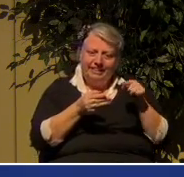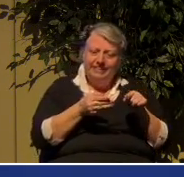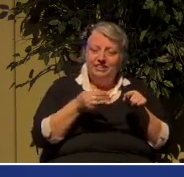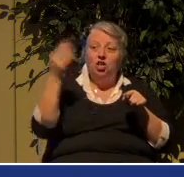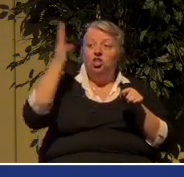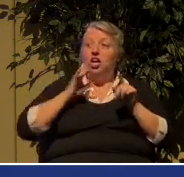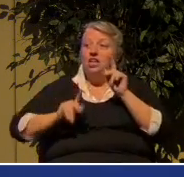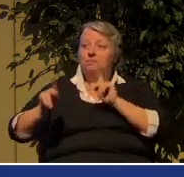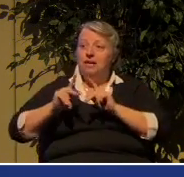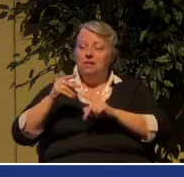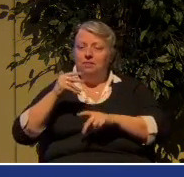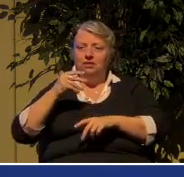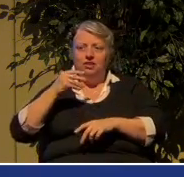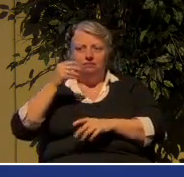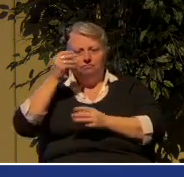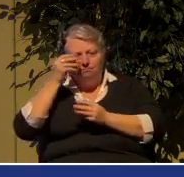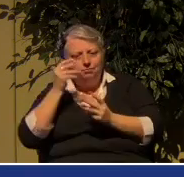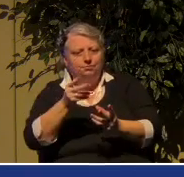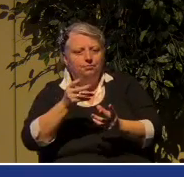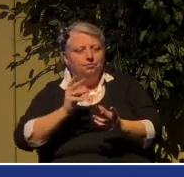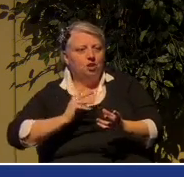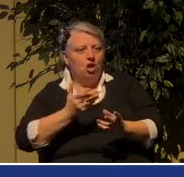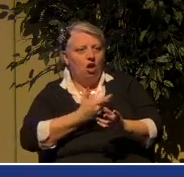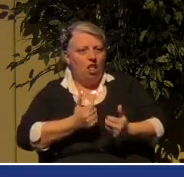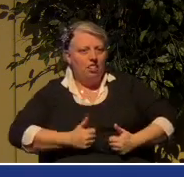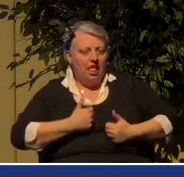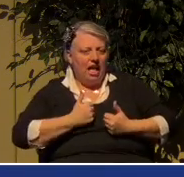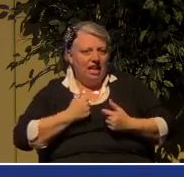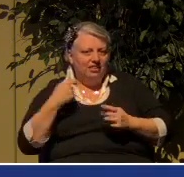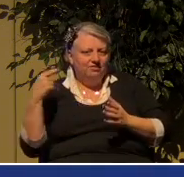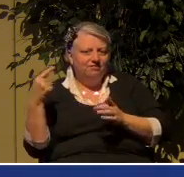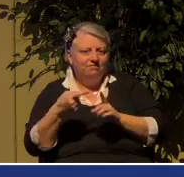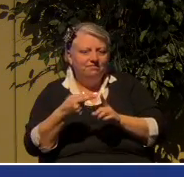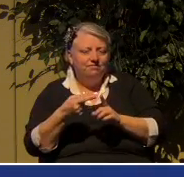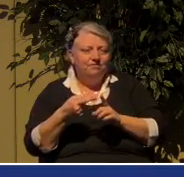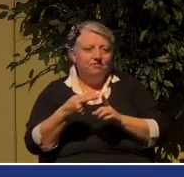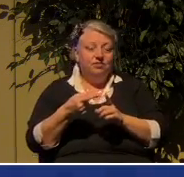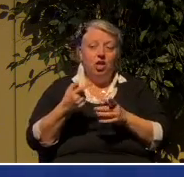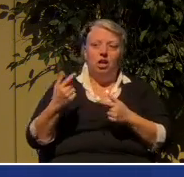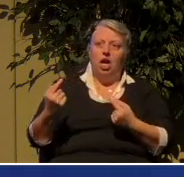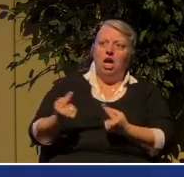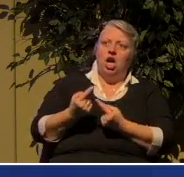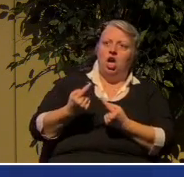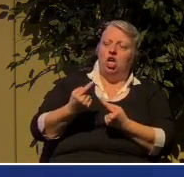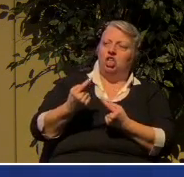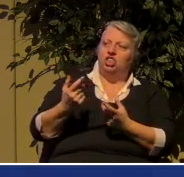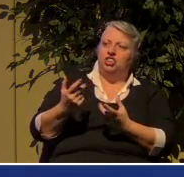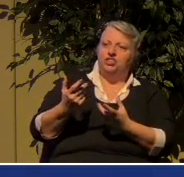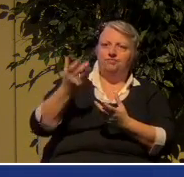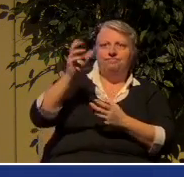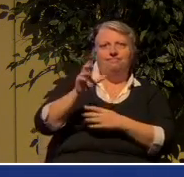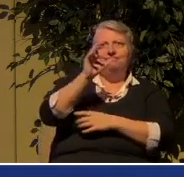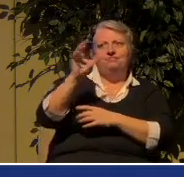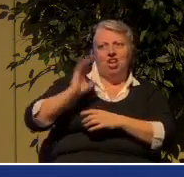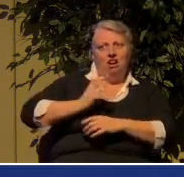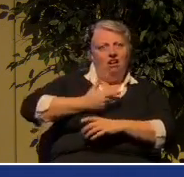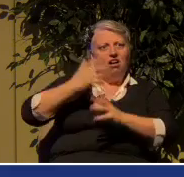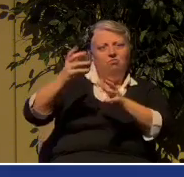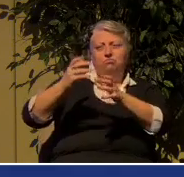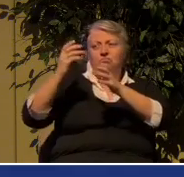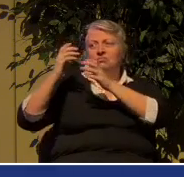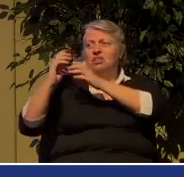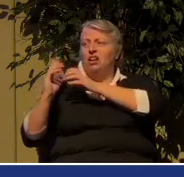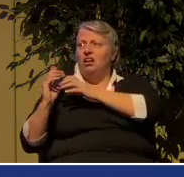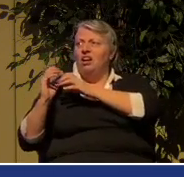where it gets close to home and it hurts and we're called to take up our cross and follow Jesus and we need to repent, then the wise person says,